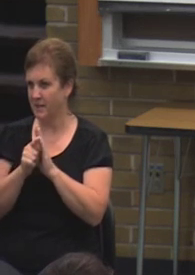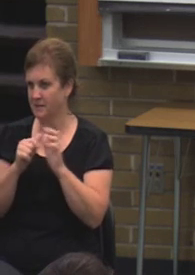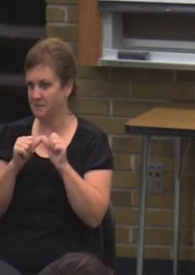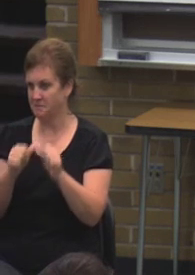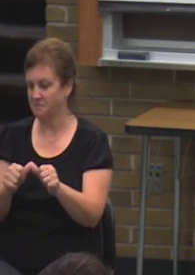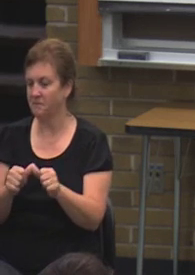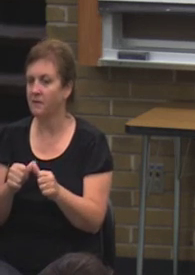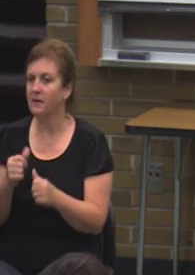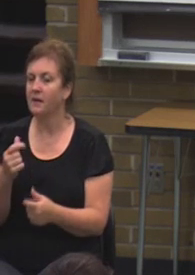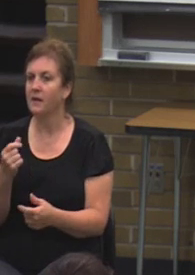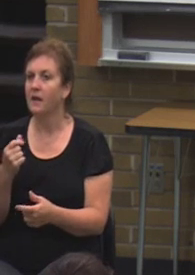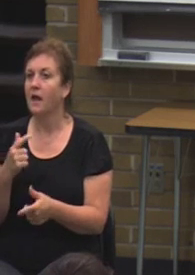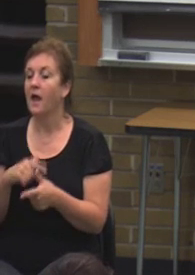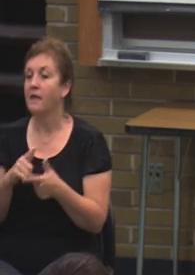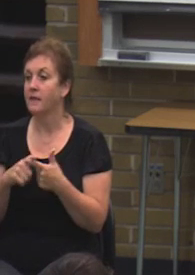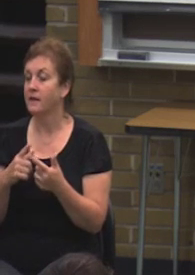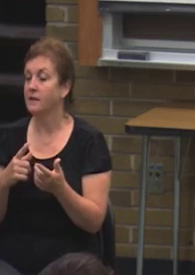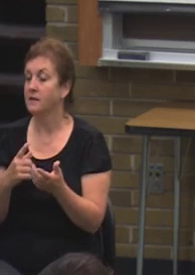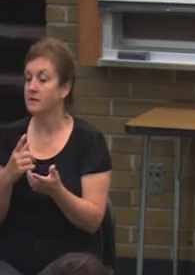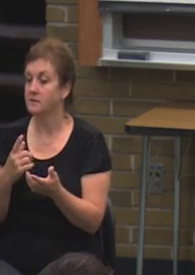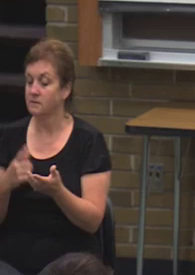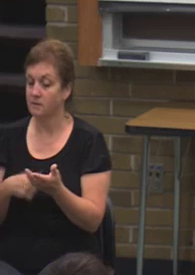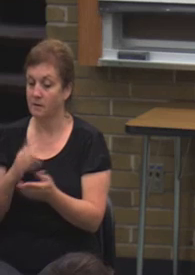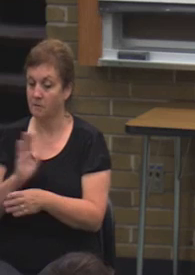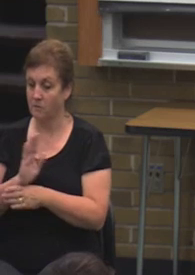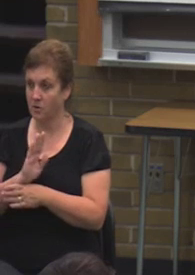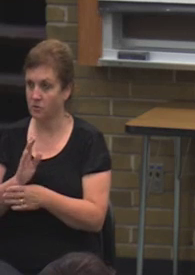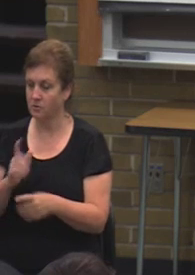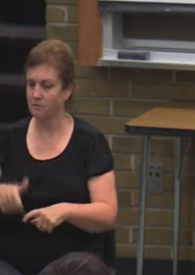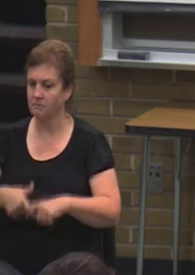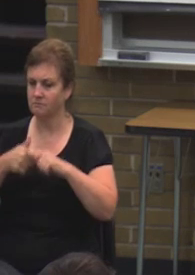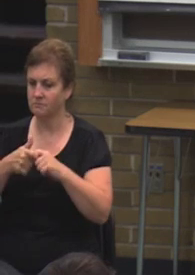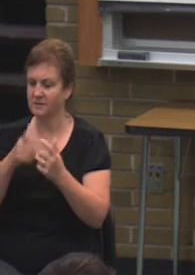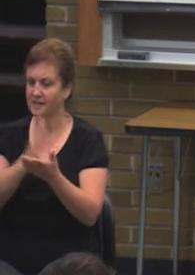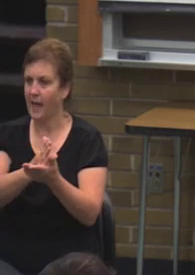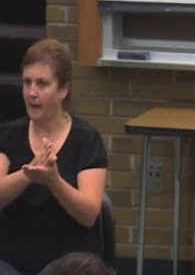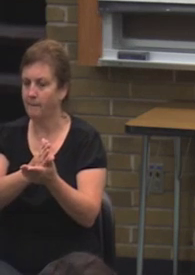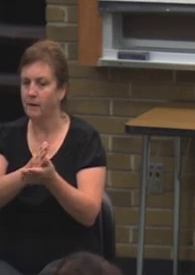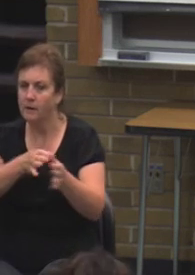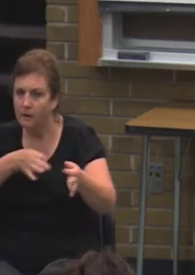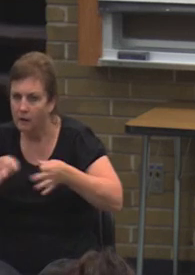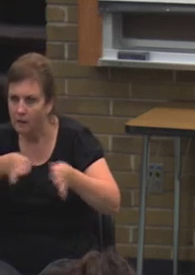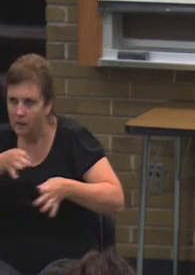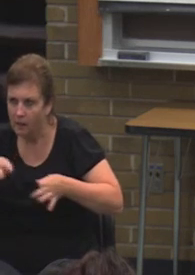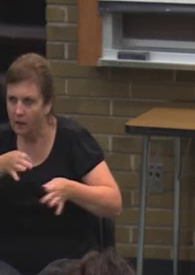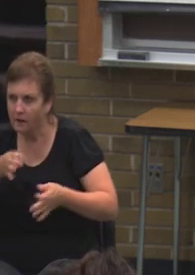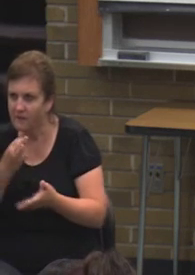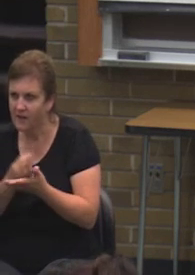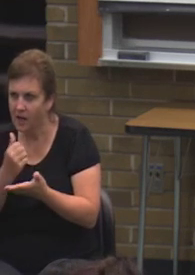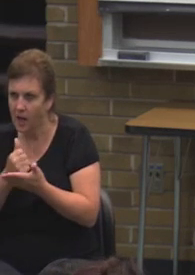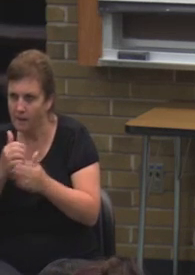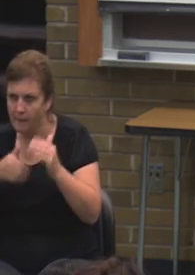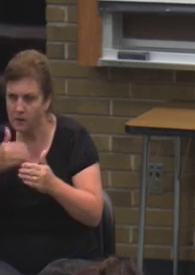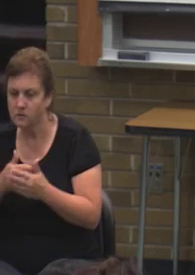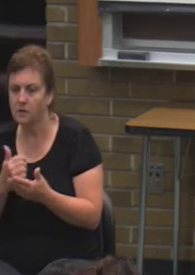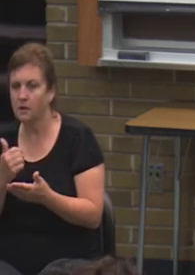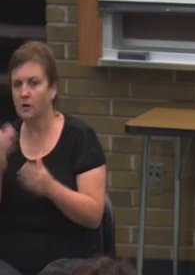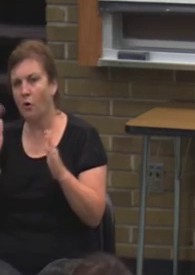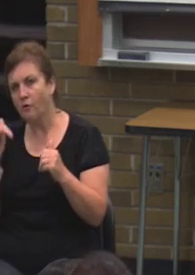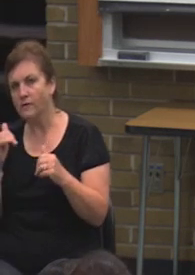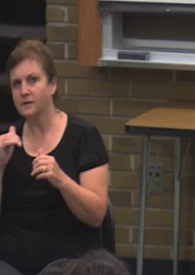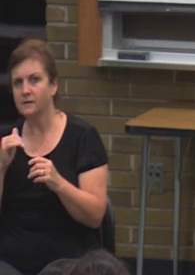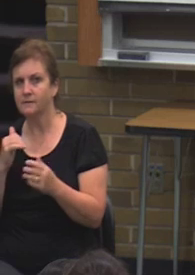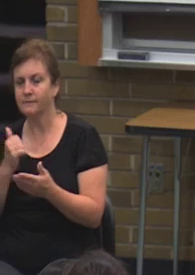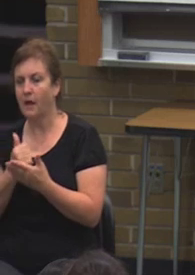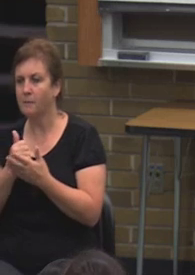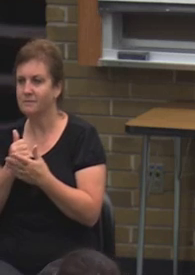video, what we'll do is we'll stop the video to highlight some of the key points about the application process and hopefully clarify some of the questions